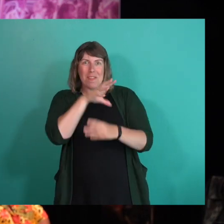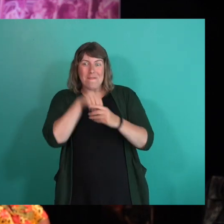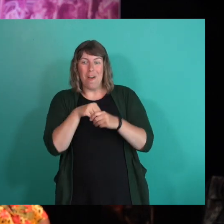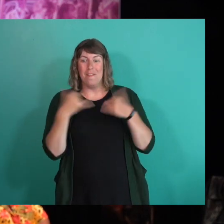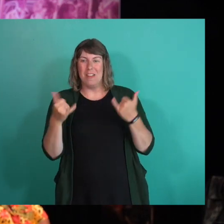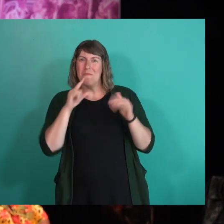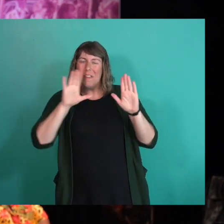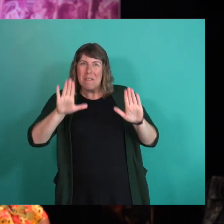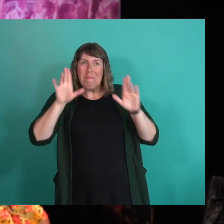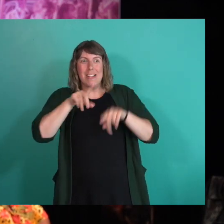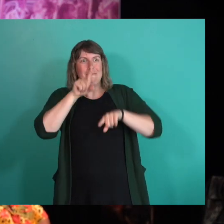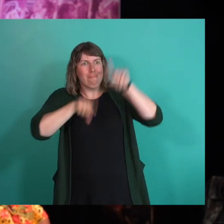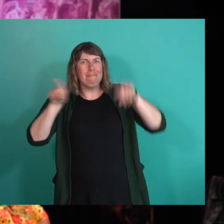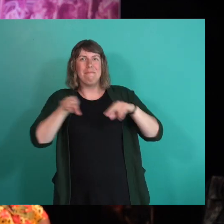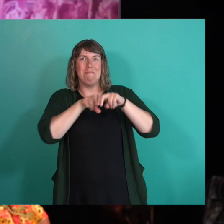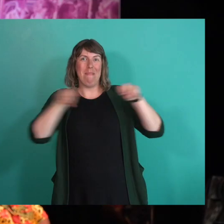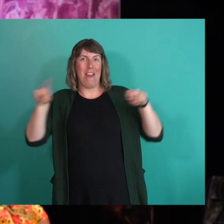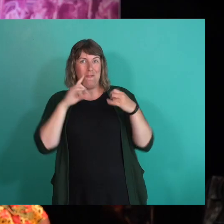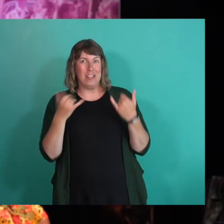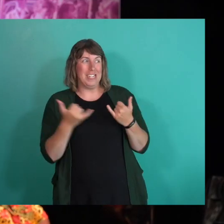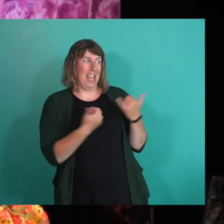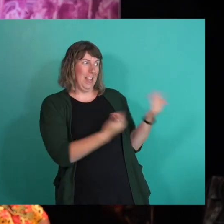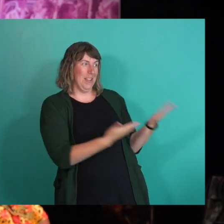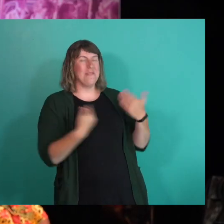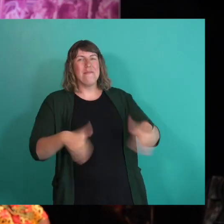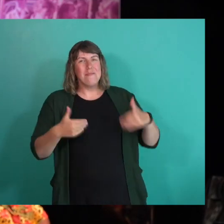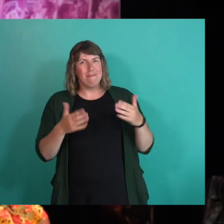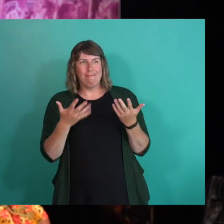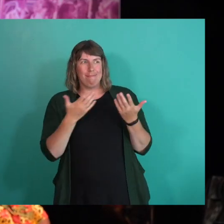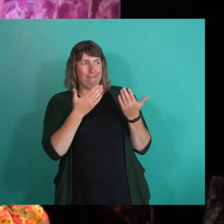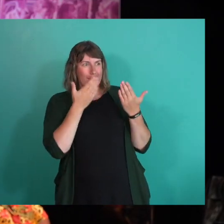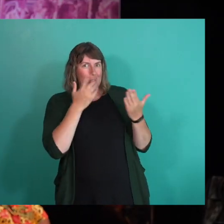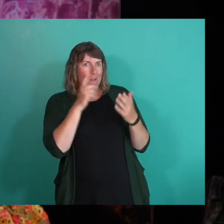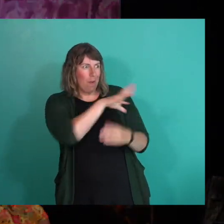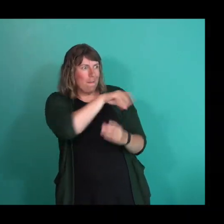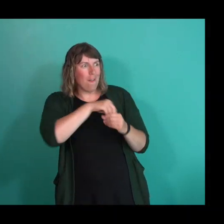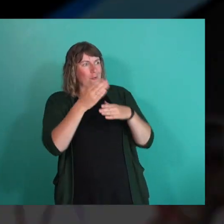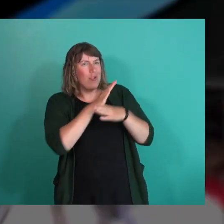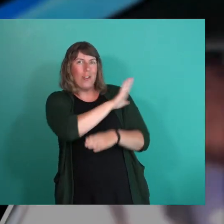with an incredible diverse panel that has generously agreed to share their stories.